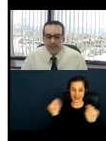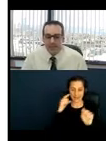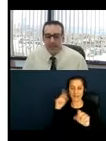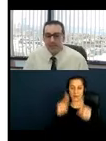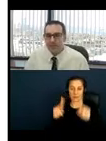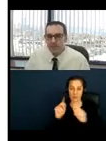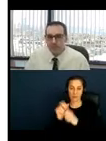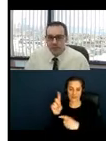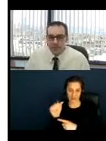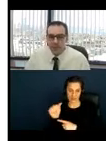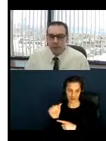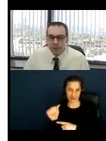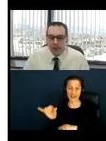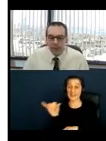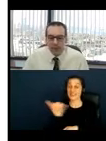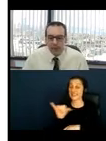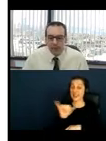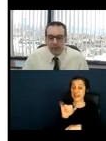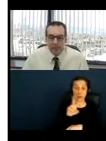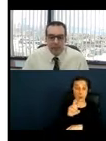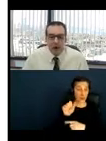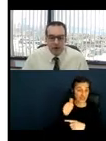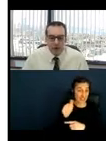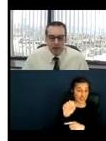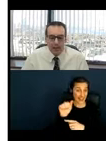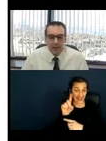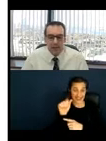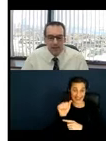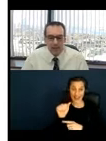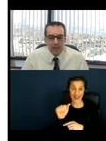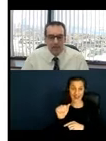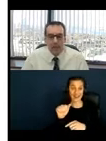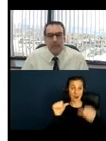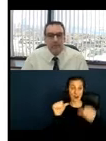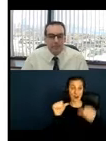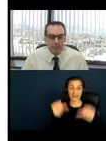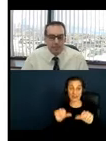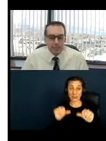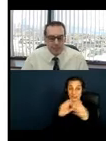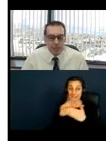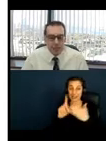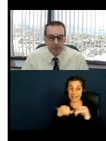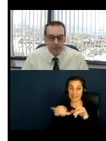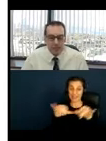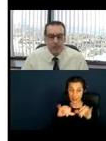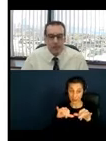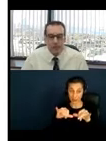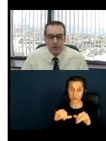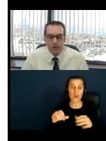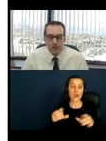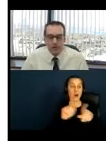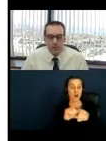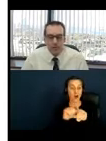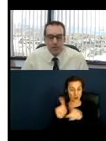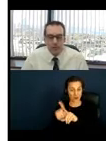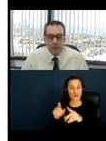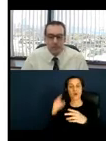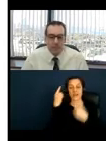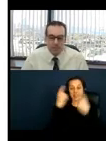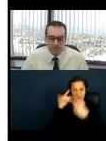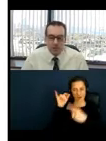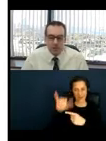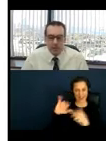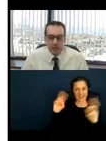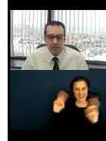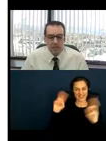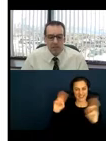design standards, as outdoor dining elements are created, the regulations consider these elements new construction and will have